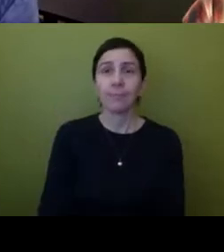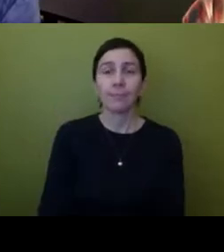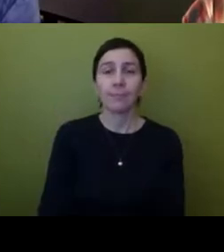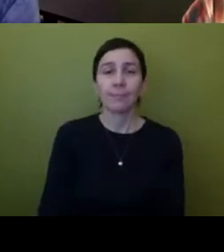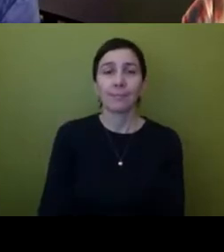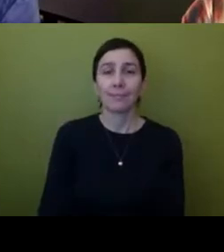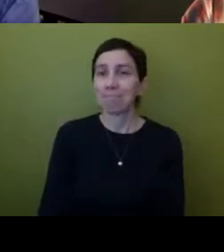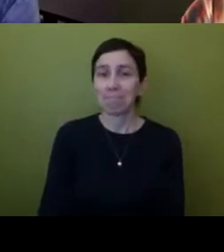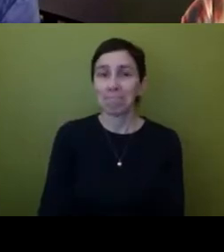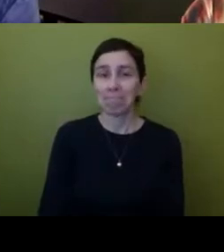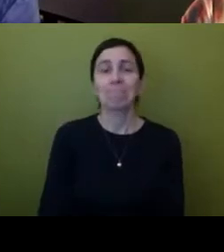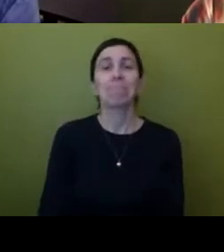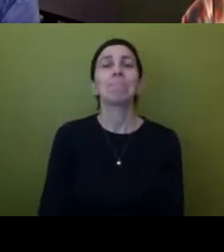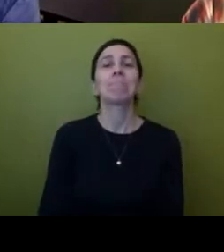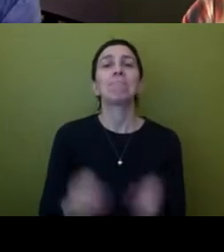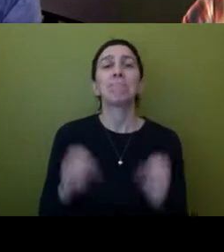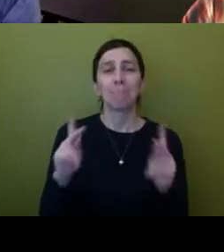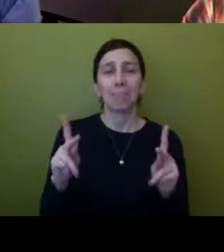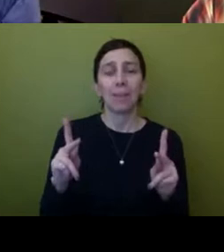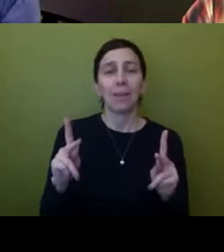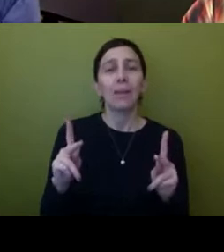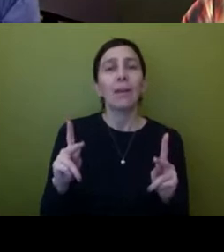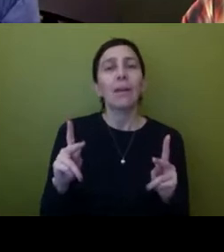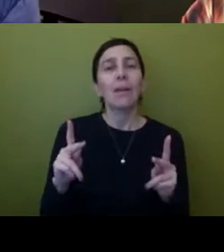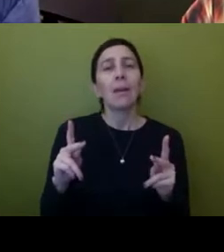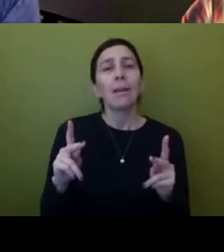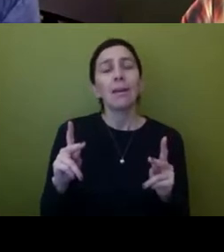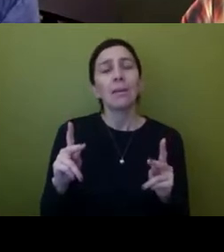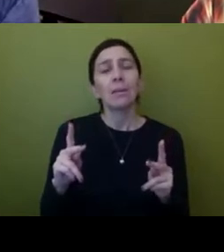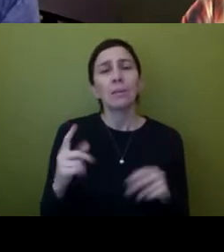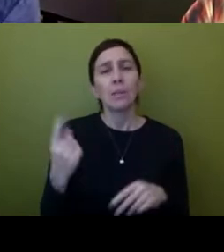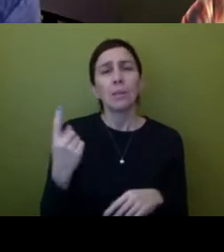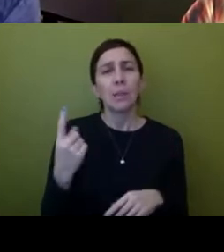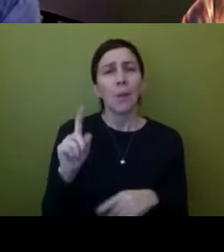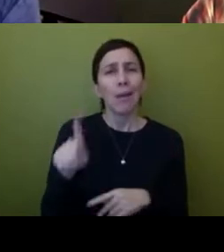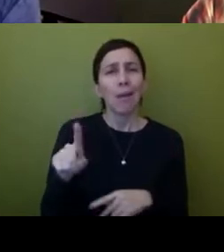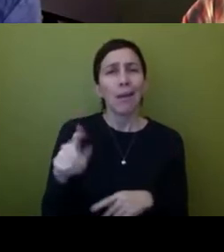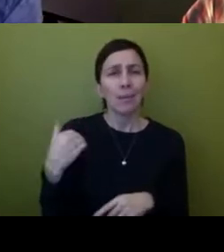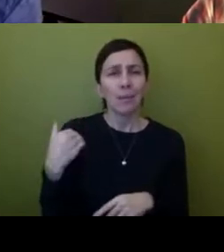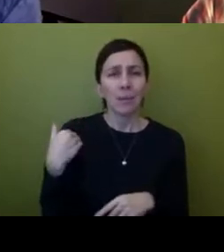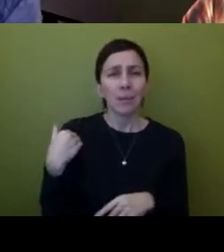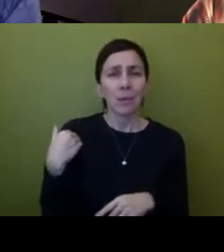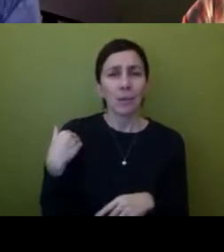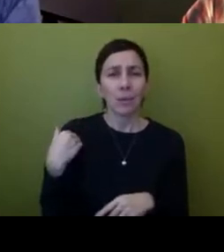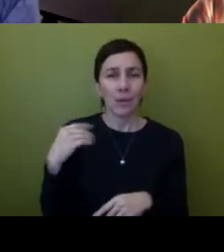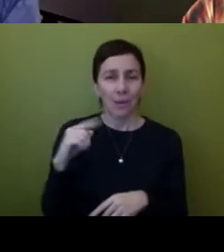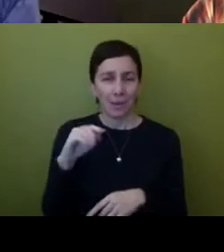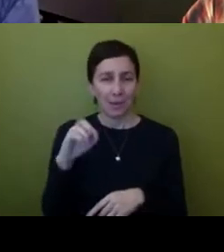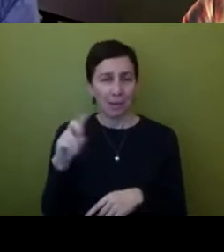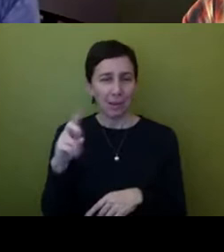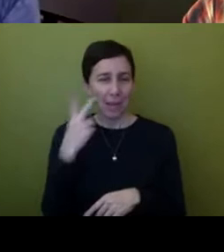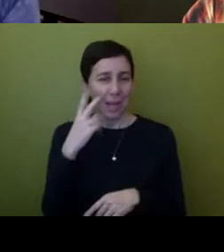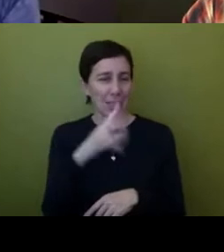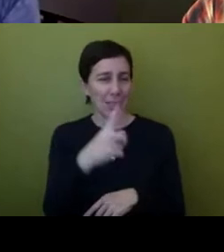all good um i i also want to bring in because we had a question a little earlier todd i haven't forgotten i see your question there